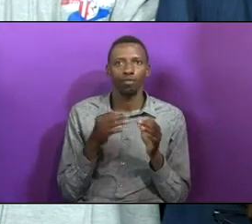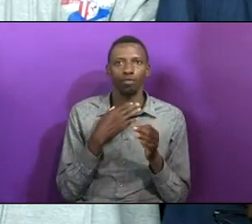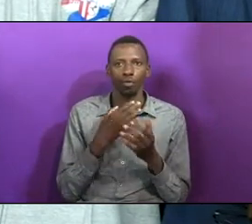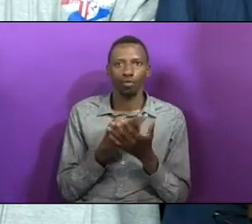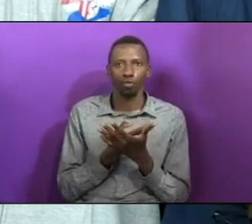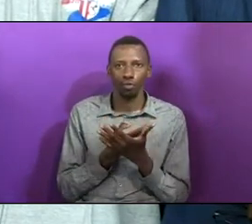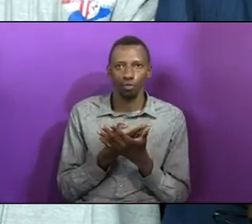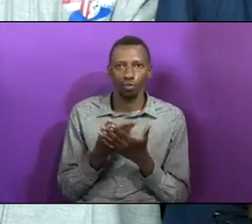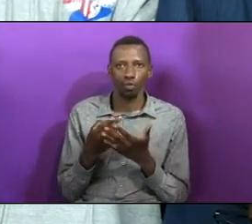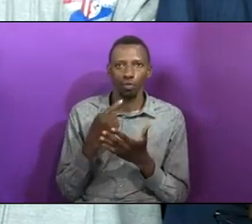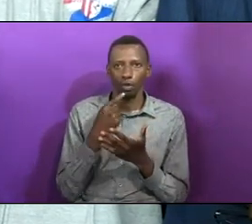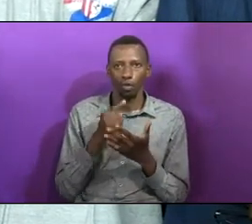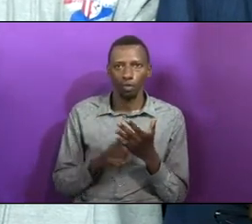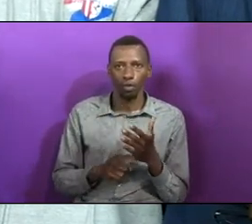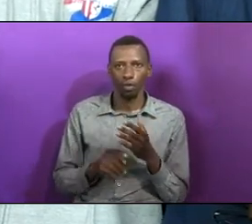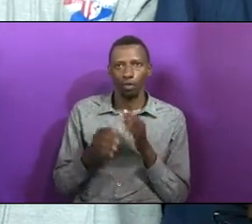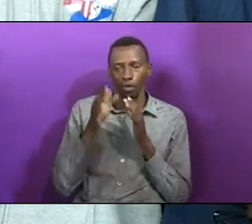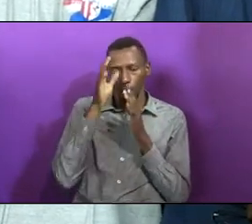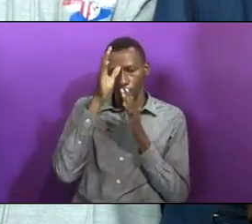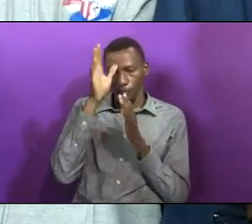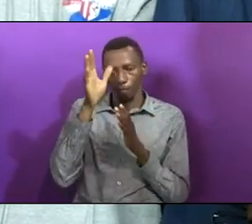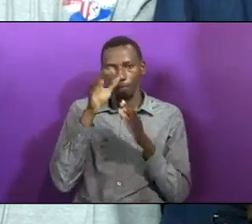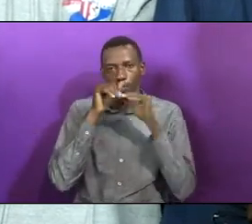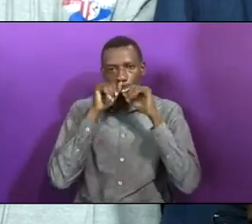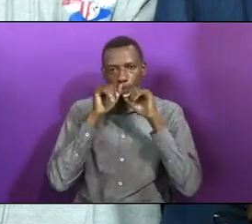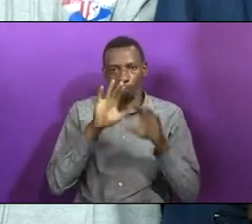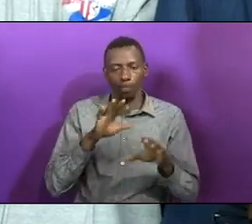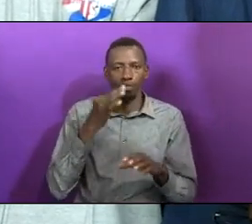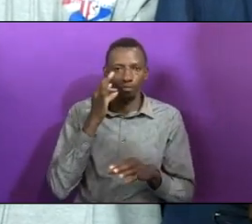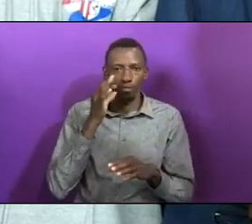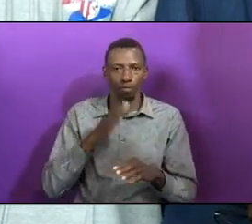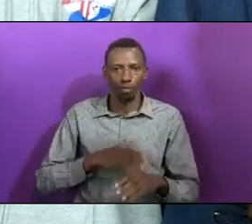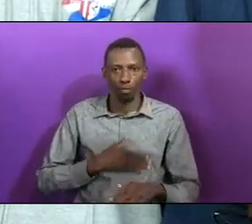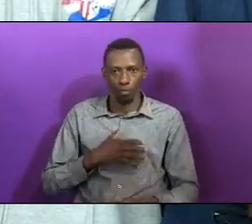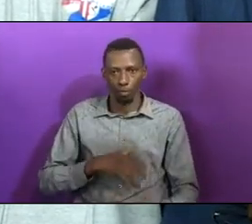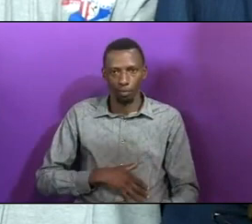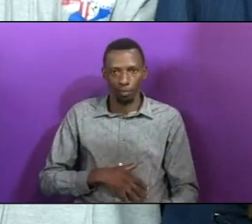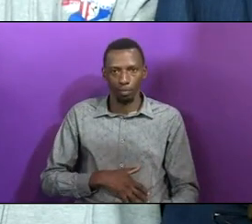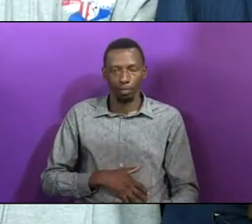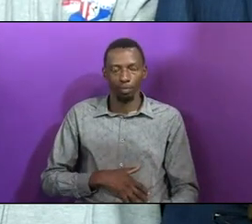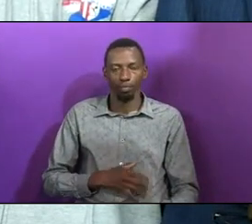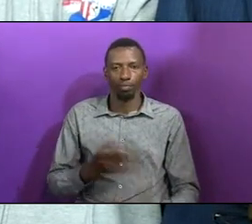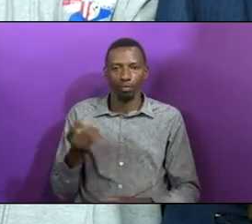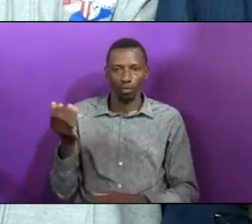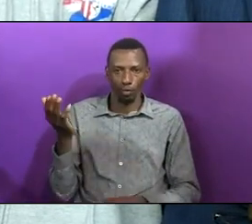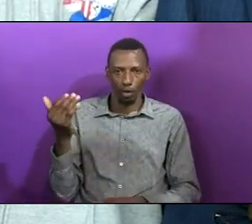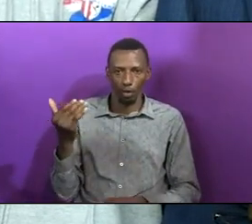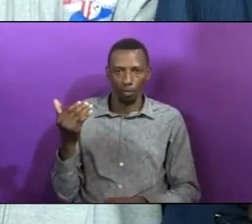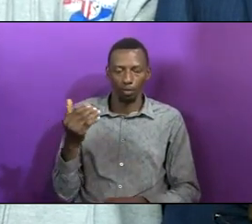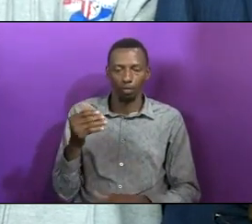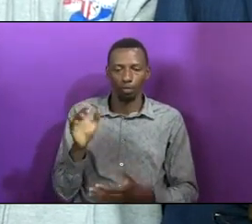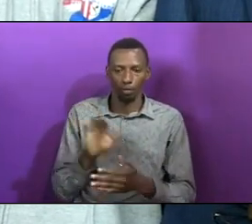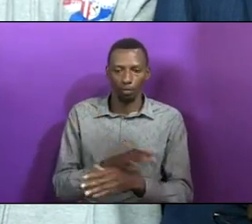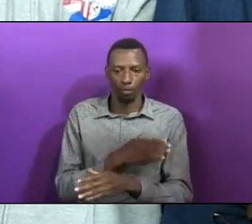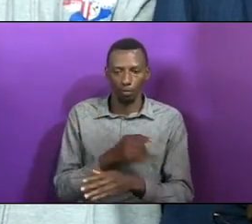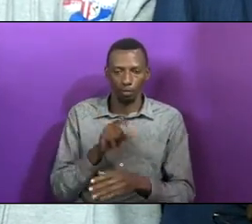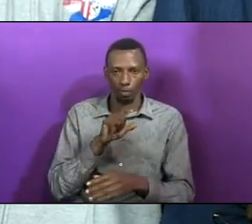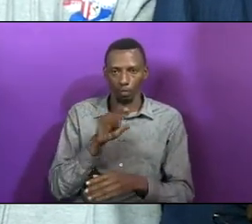and say, Father, bless this fruit of my womb. Then you come. As we sing only stanza one, then pastor will pray.